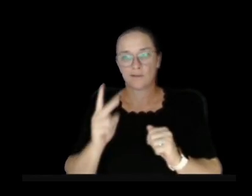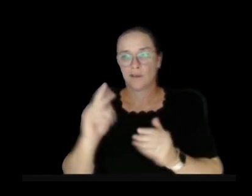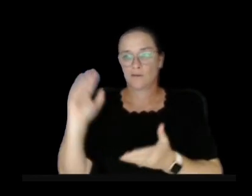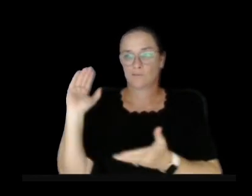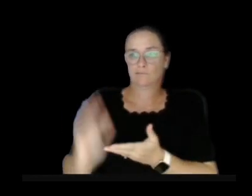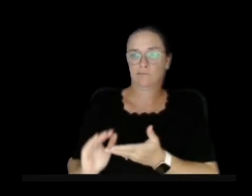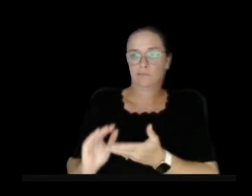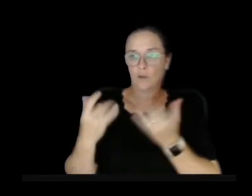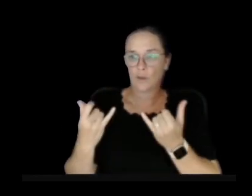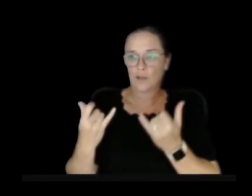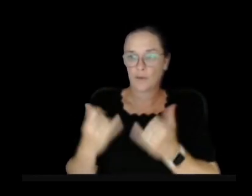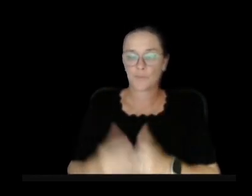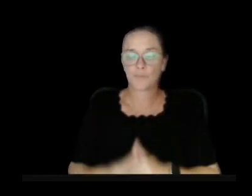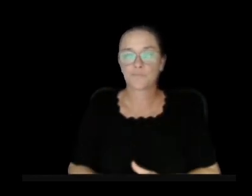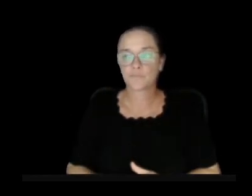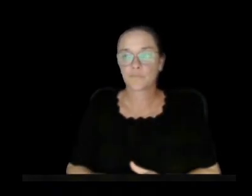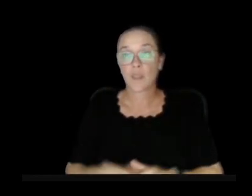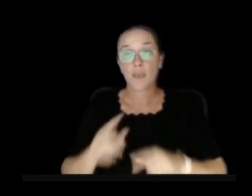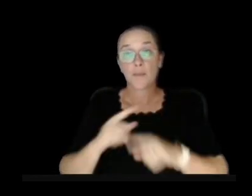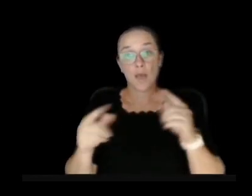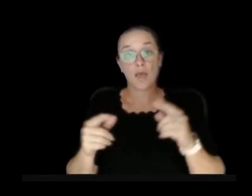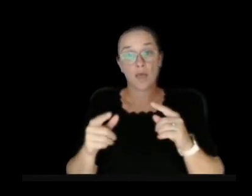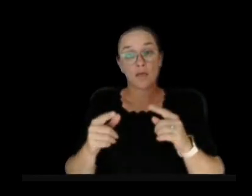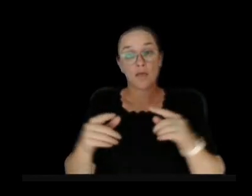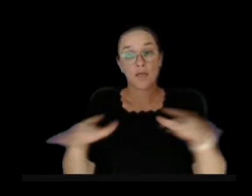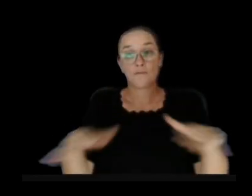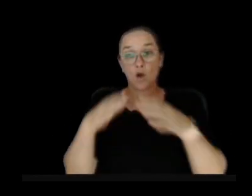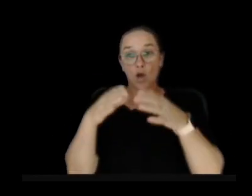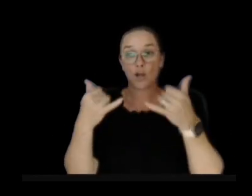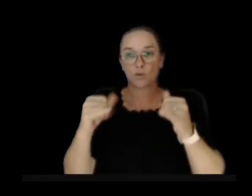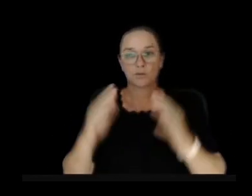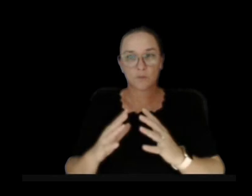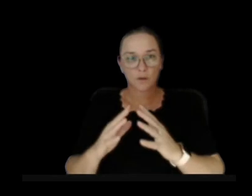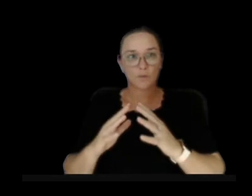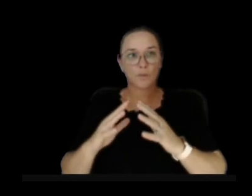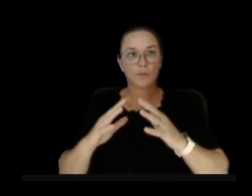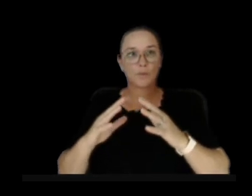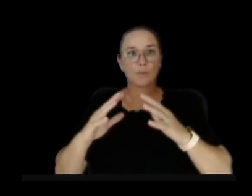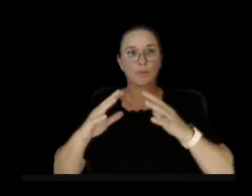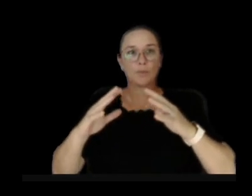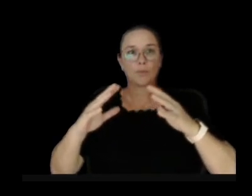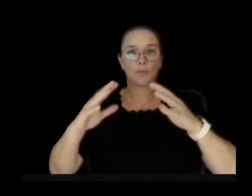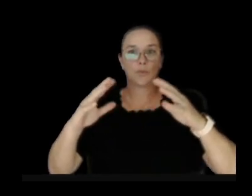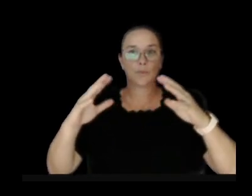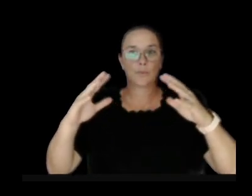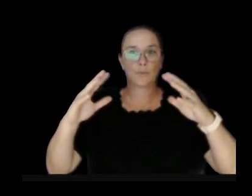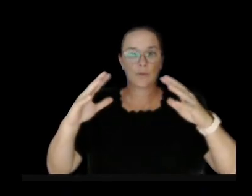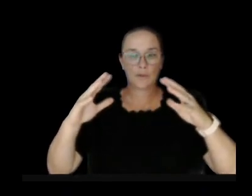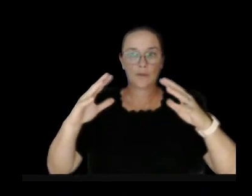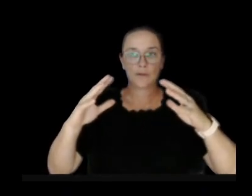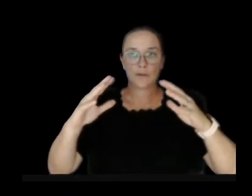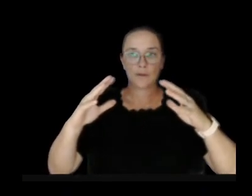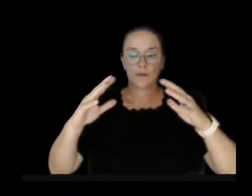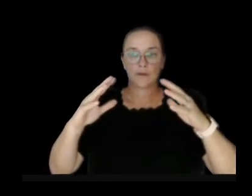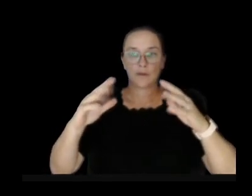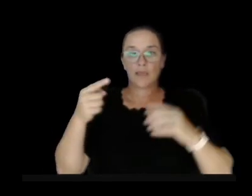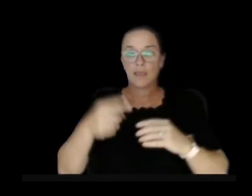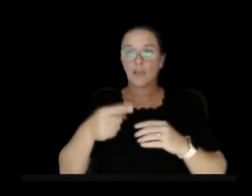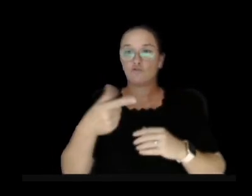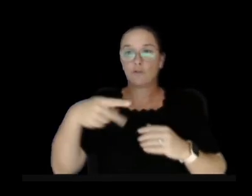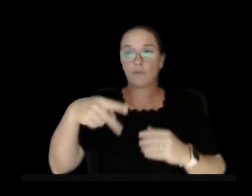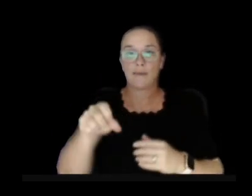Loa however the volcano does continue to still rise here is a plot of GPS at the summit